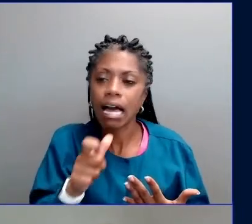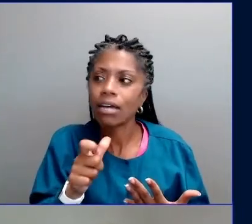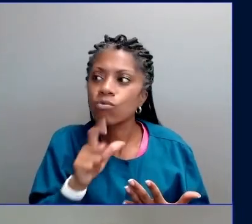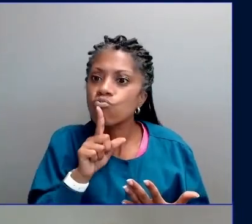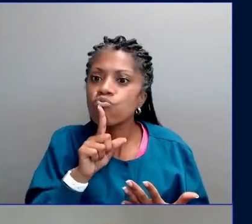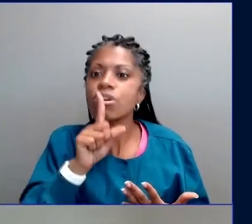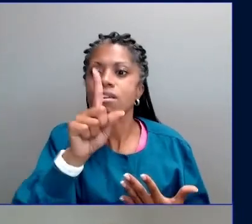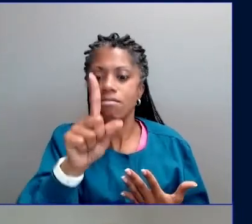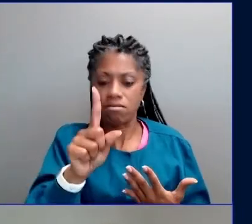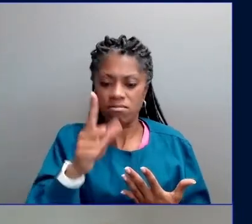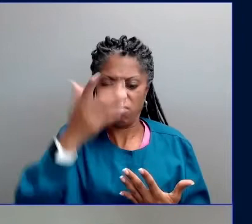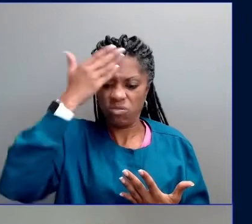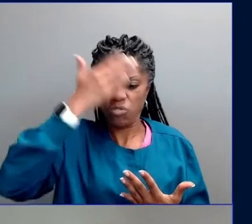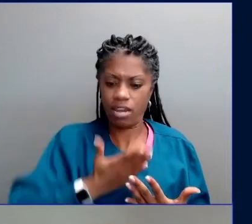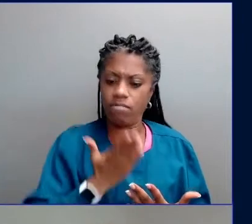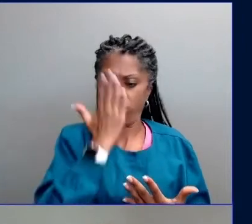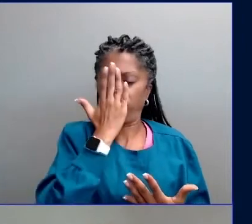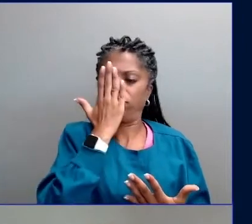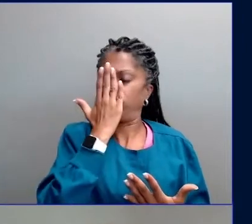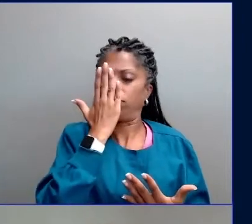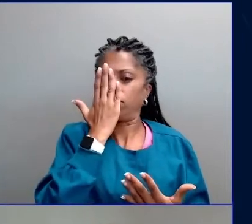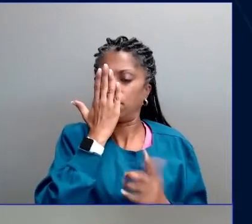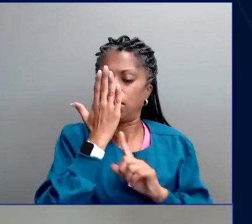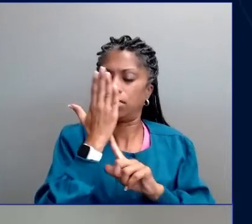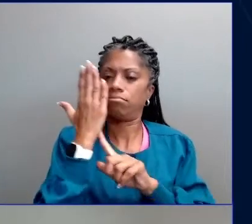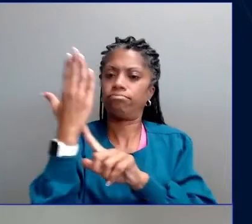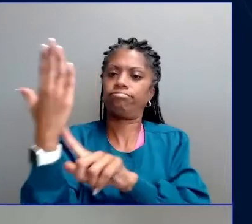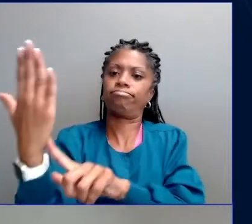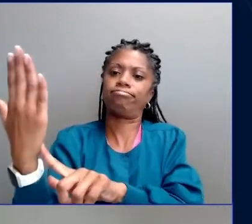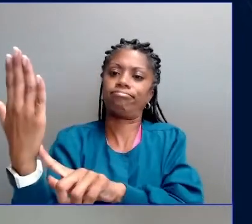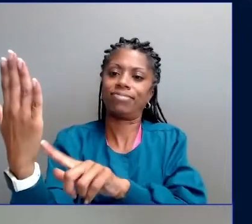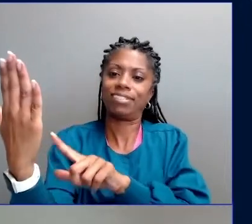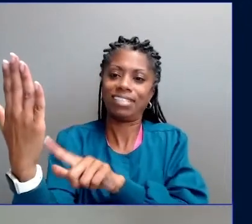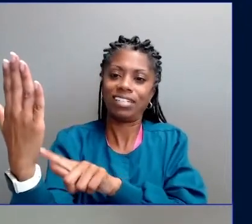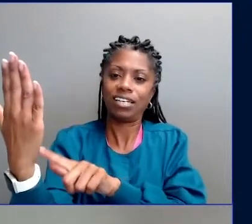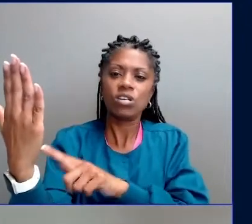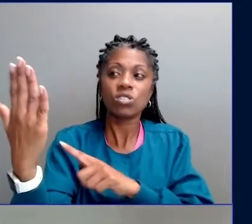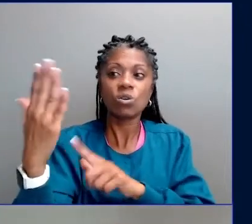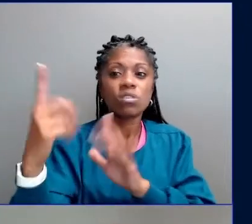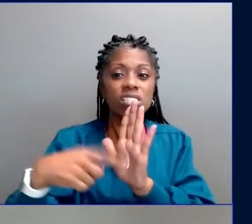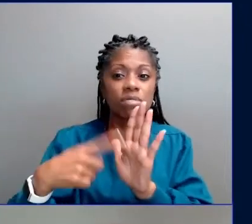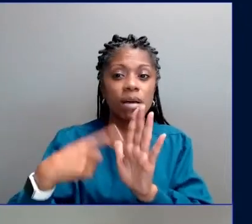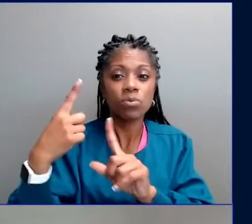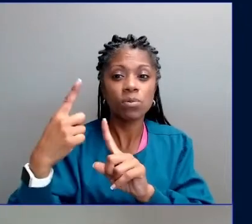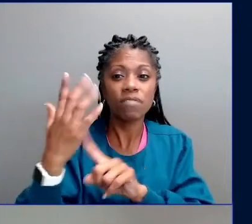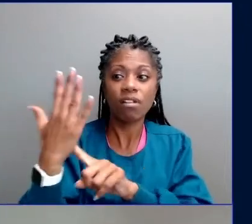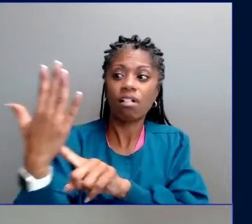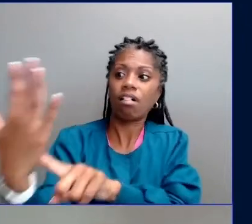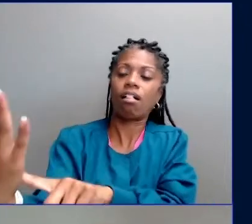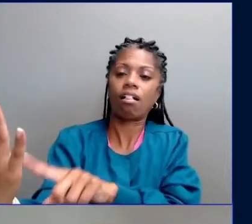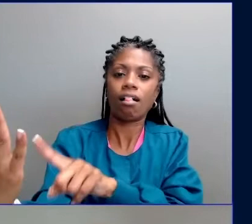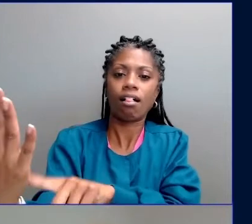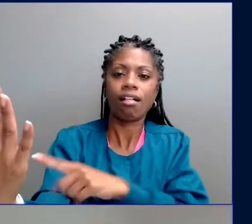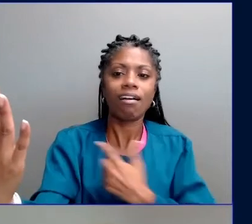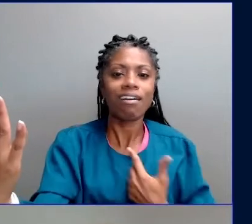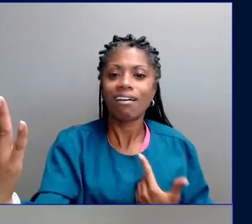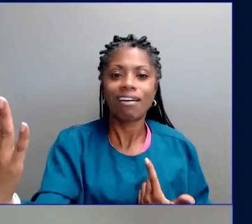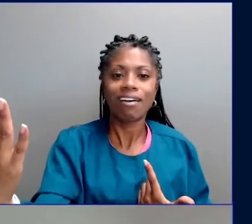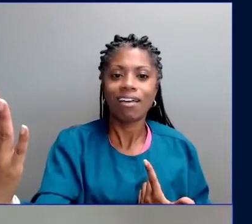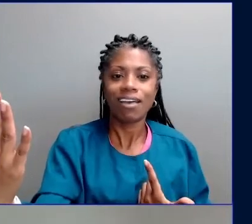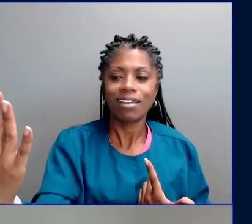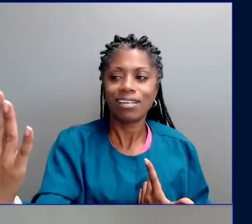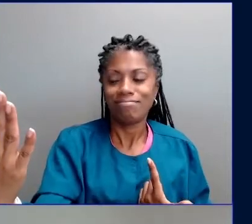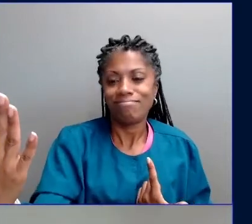Climate change ticks every single one of these boxes. We see it as being distant in time, in space,